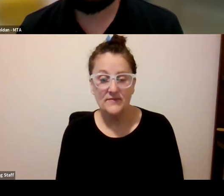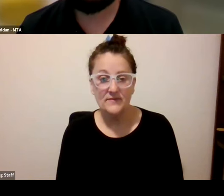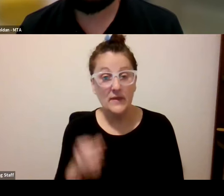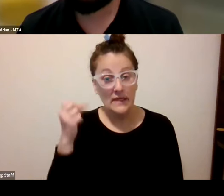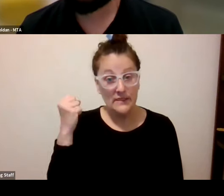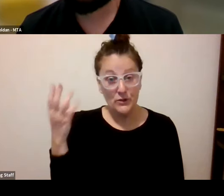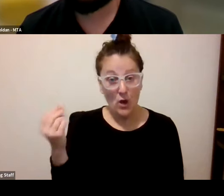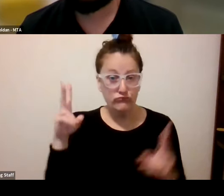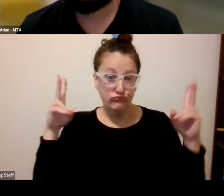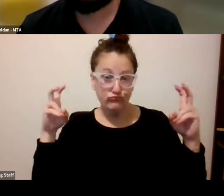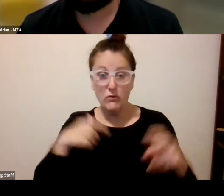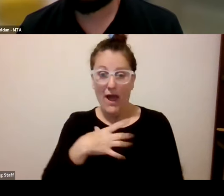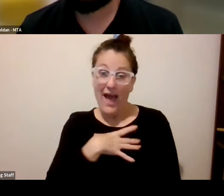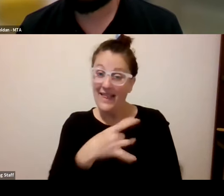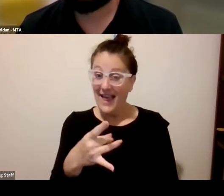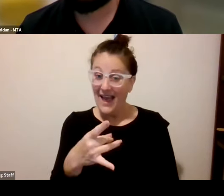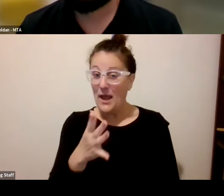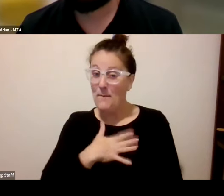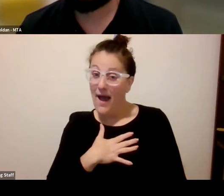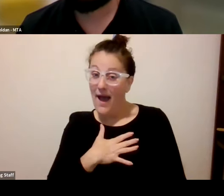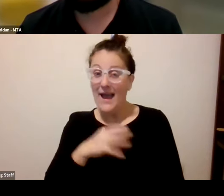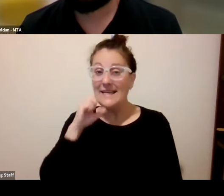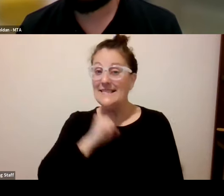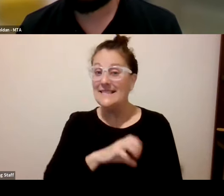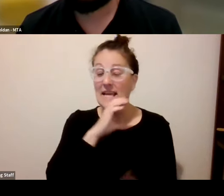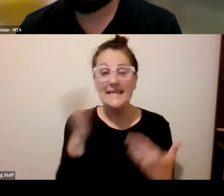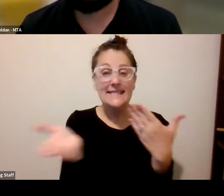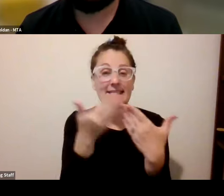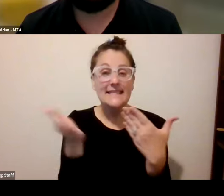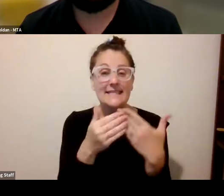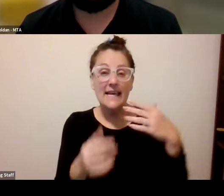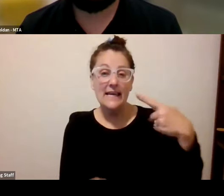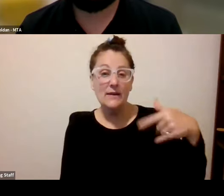quote i like my senior easy pass can i add a